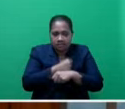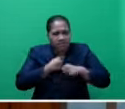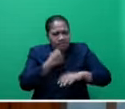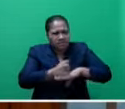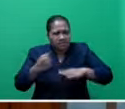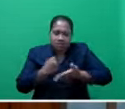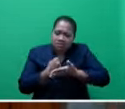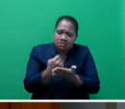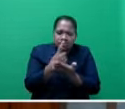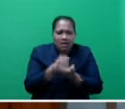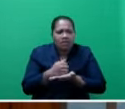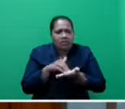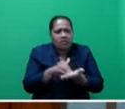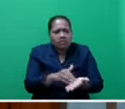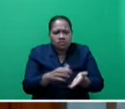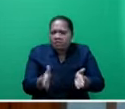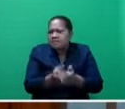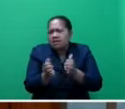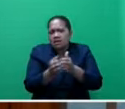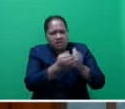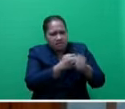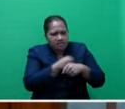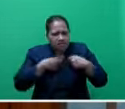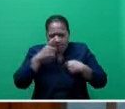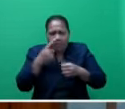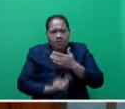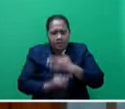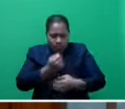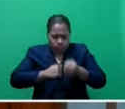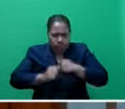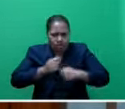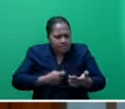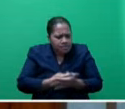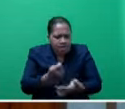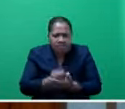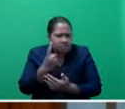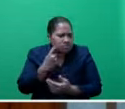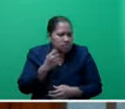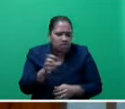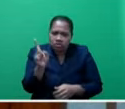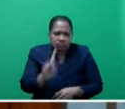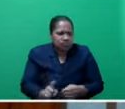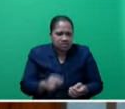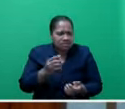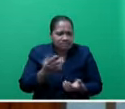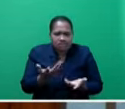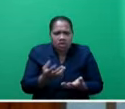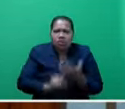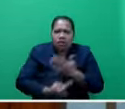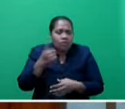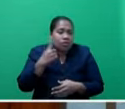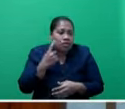FNPF help. Many of our people struggle with paying water and electricity bills, so their water is cut and they are